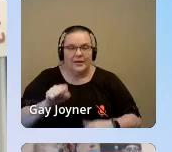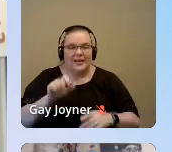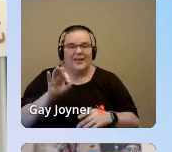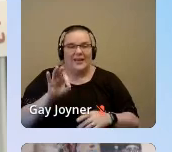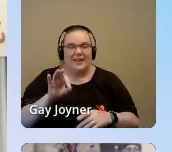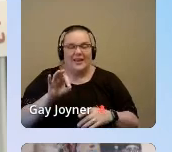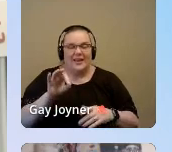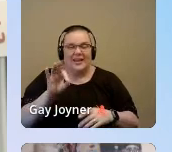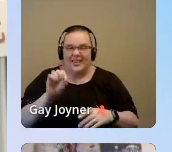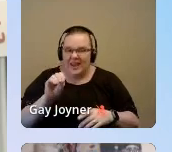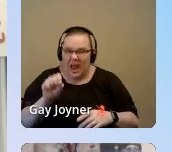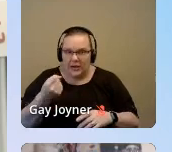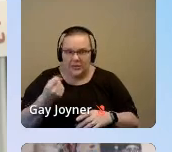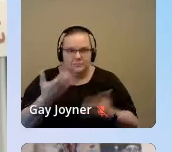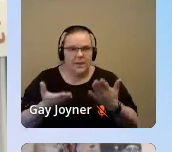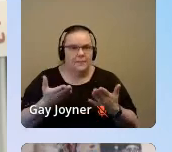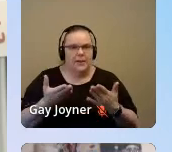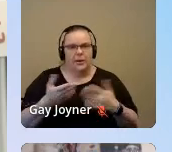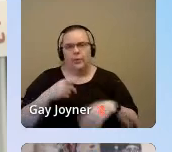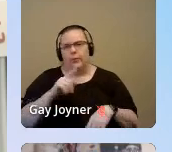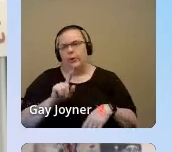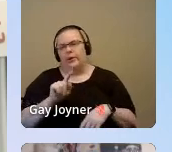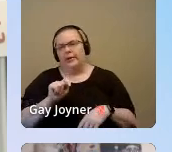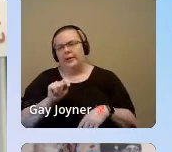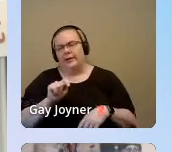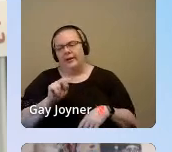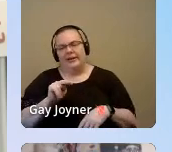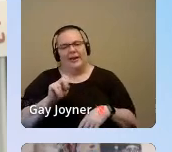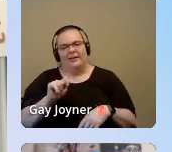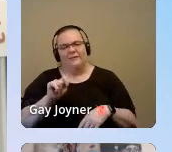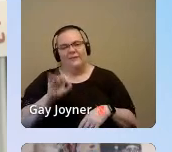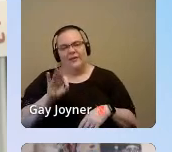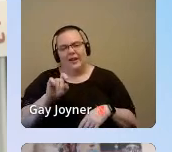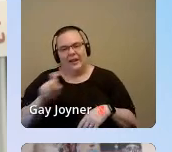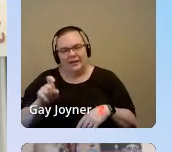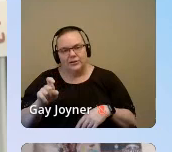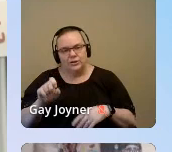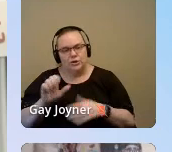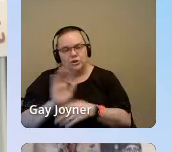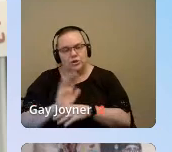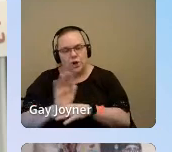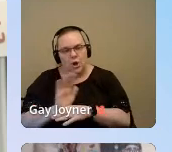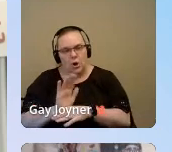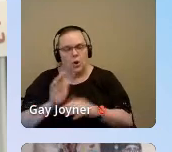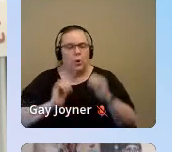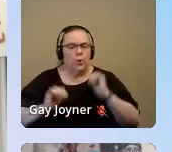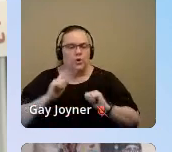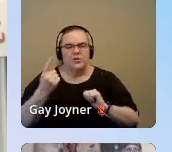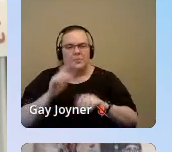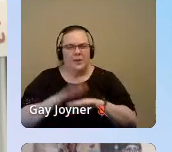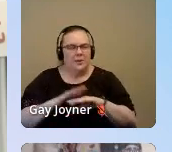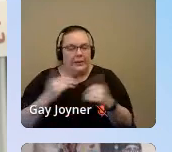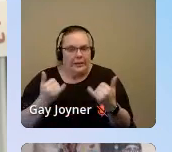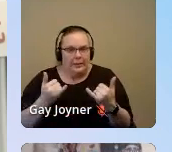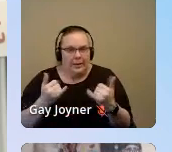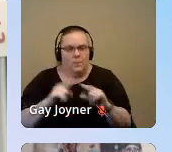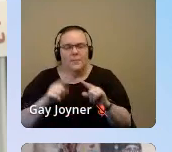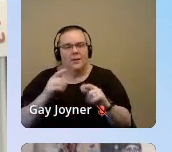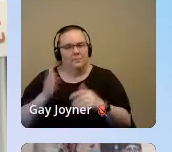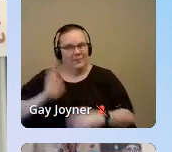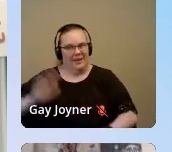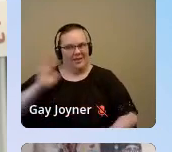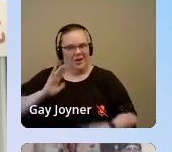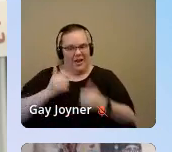heartwarming Netflix show with one season, but a really dedicated fan base. But unfortunately for me, growing up in the